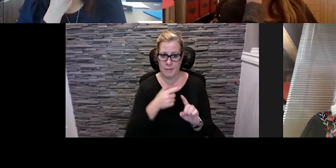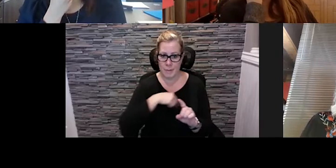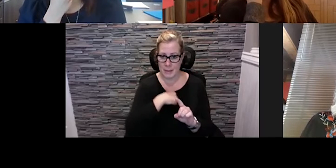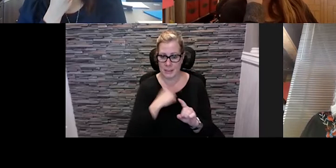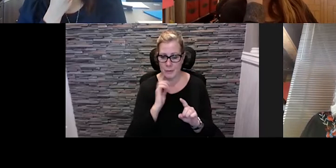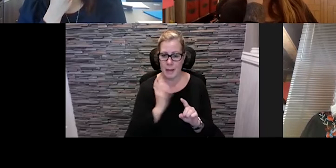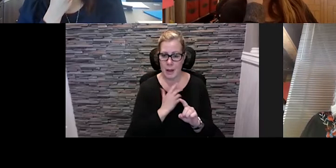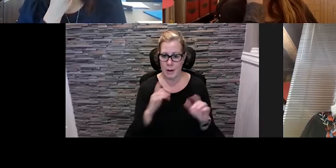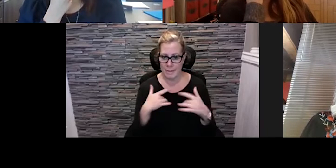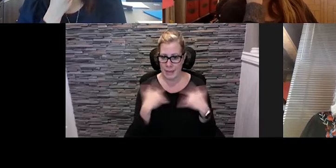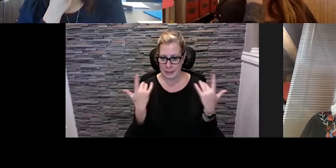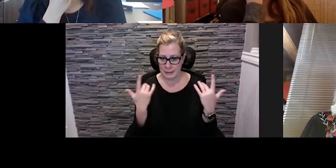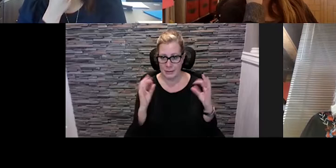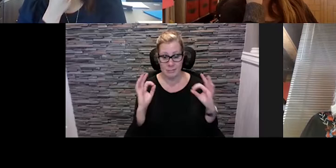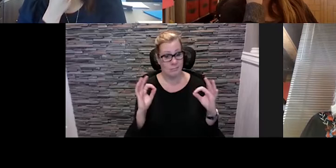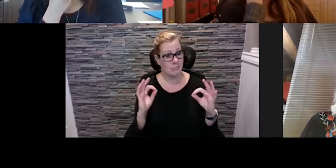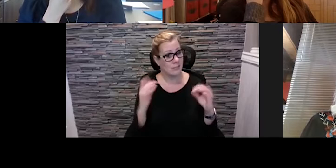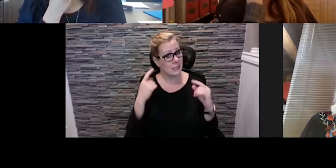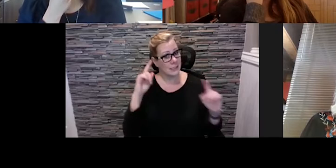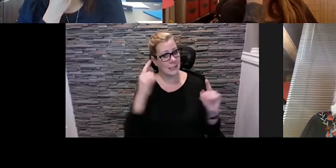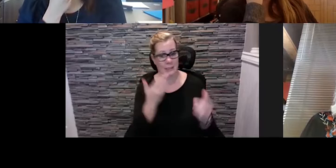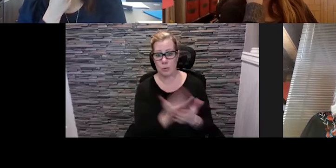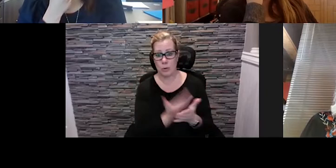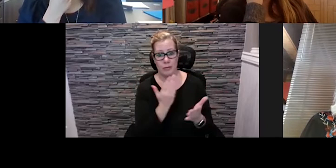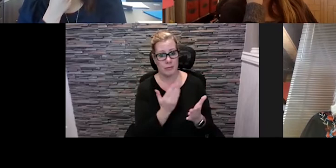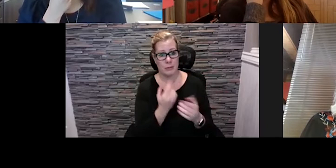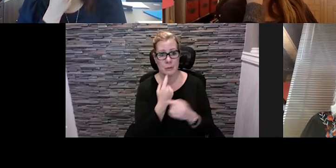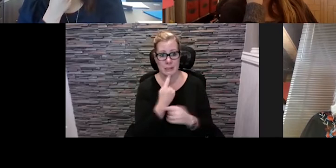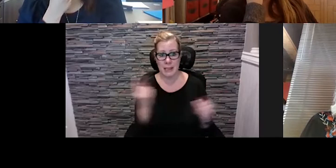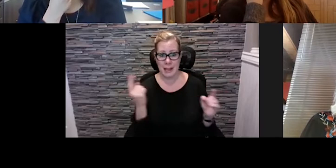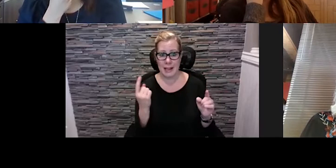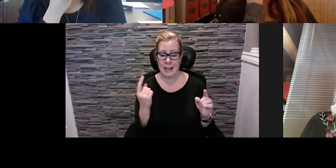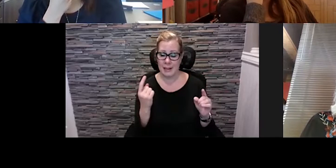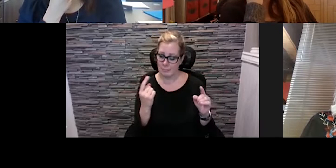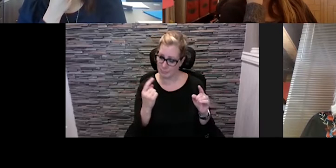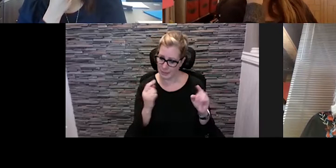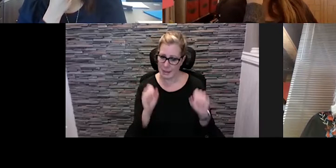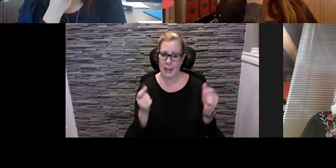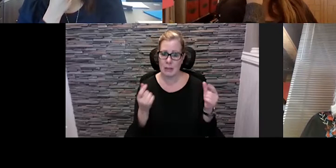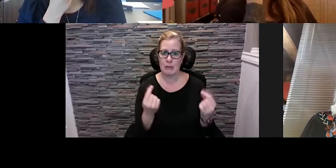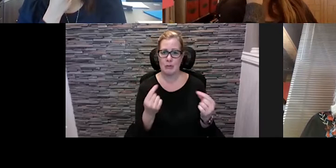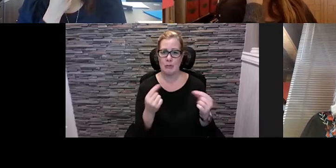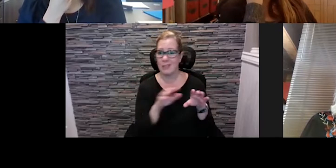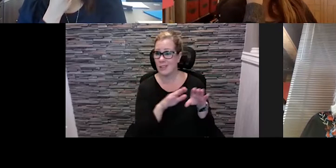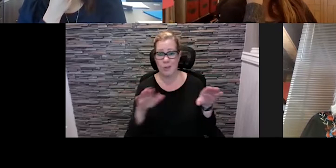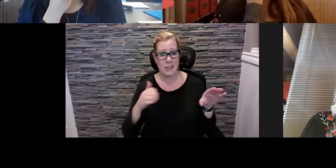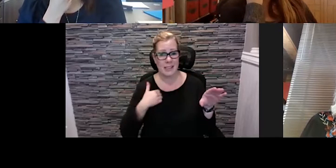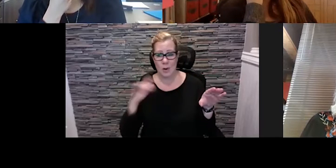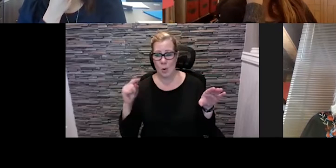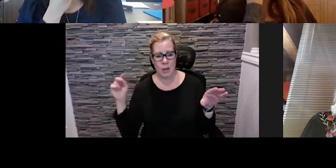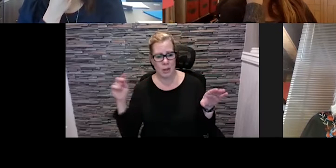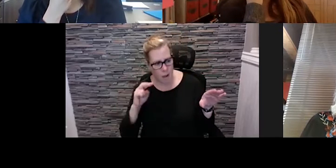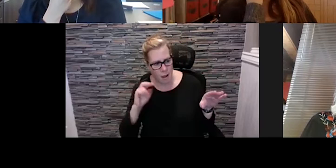and uh proven model for us not only here to use moving forward in calgary but you know across canada beyond as far as